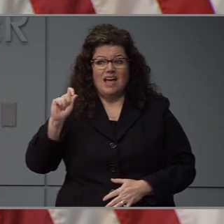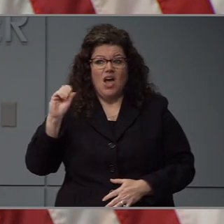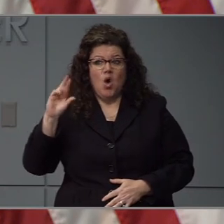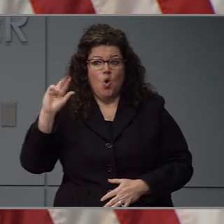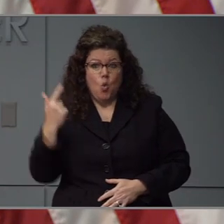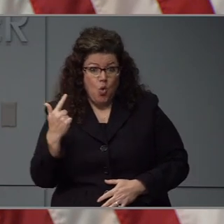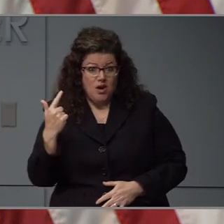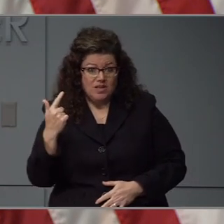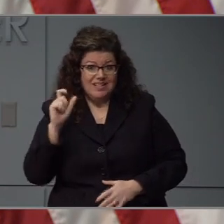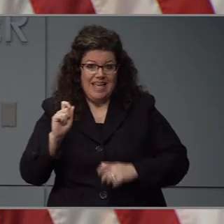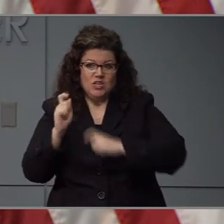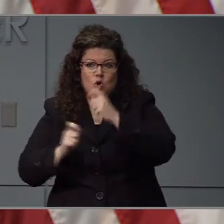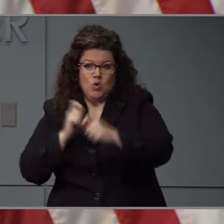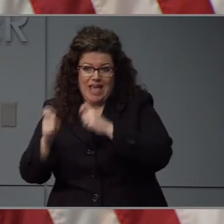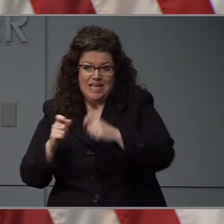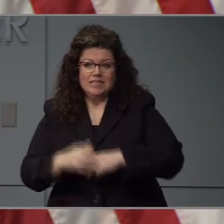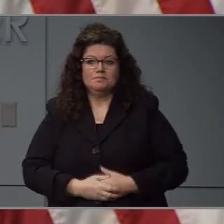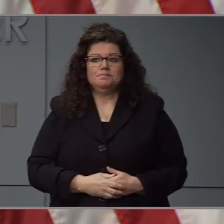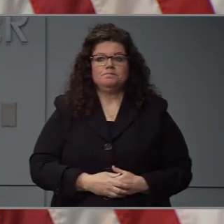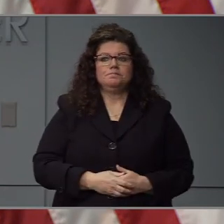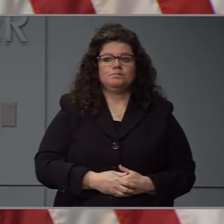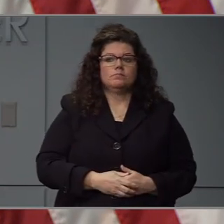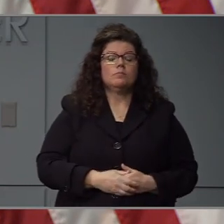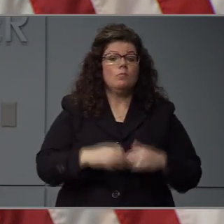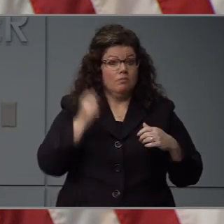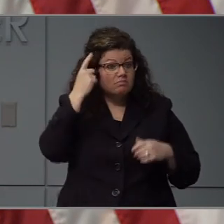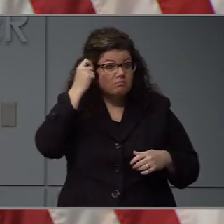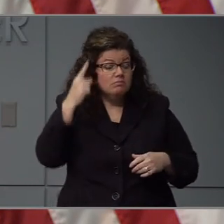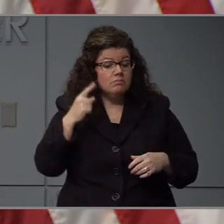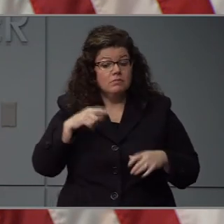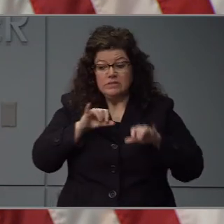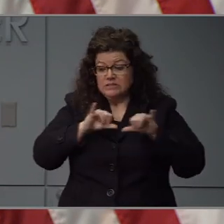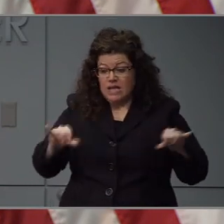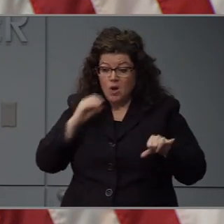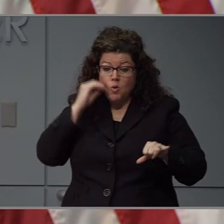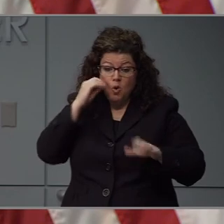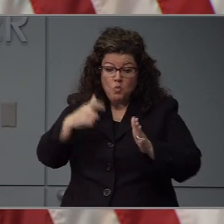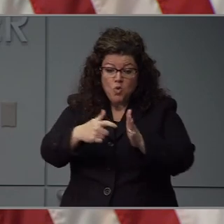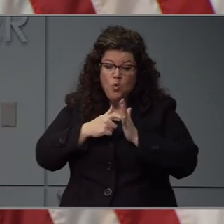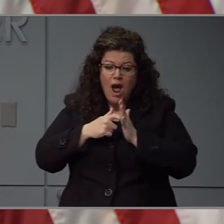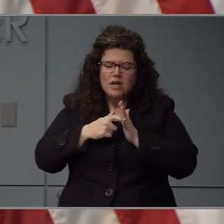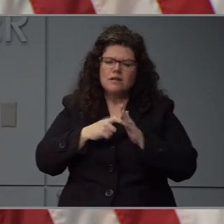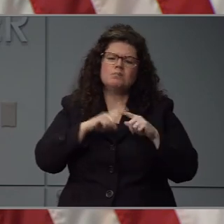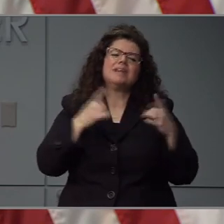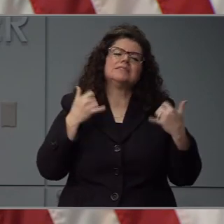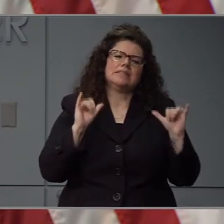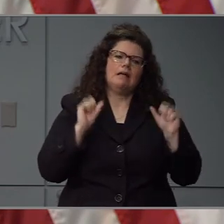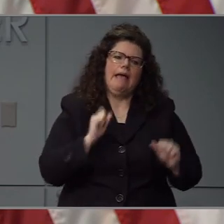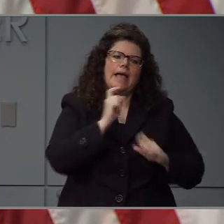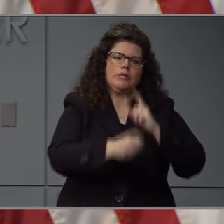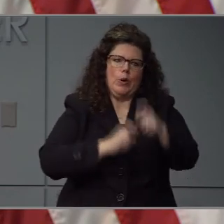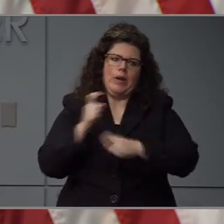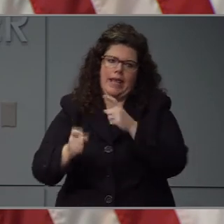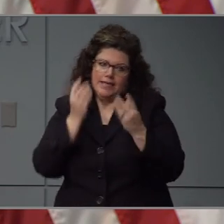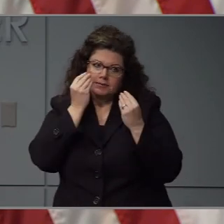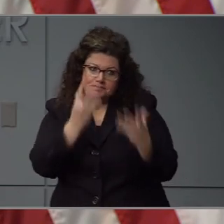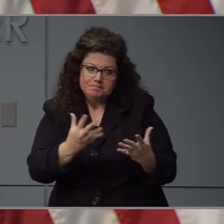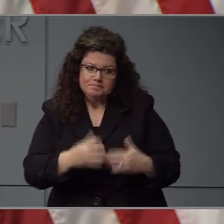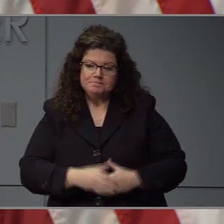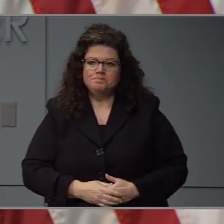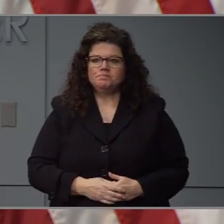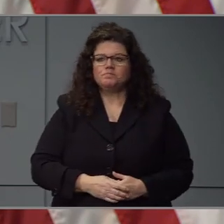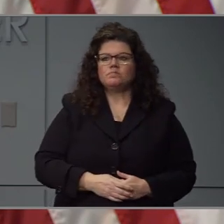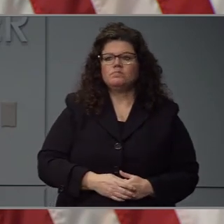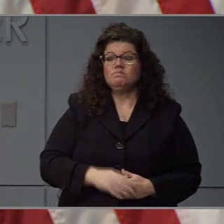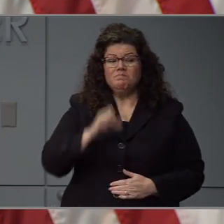get or give food is not considered a violation of the stay-at-home order. And while you are staying at home, today, as the Secretary